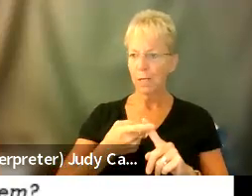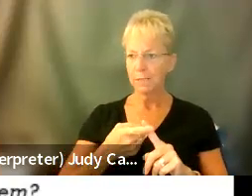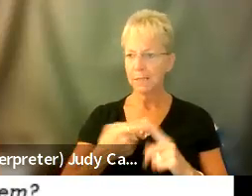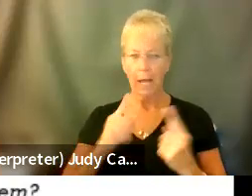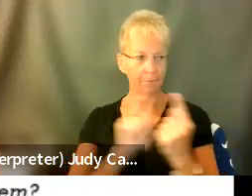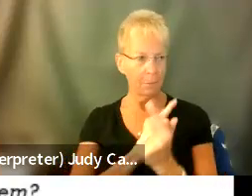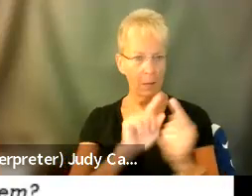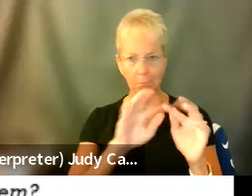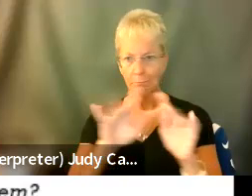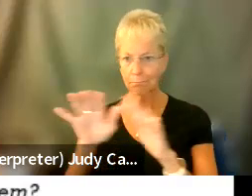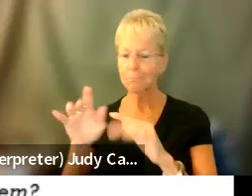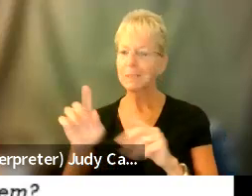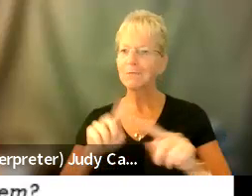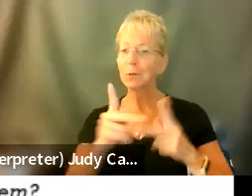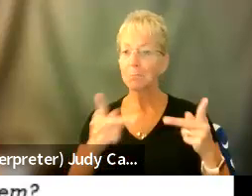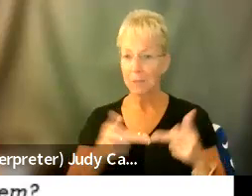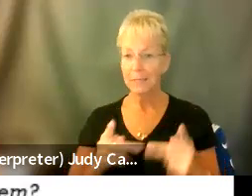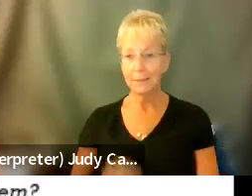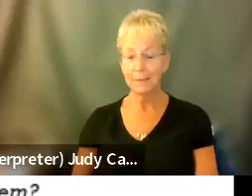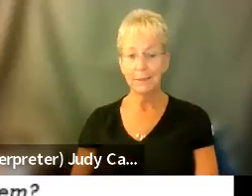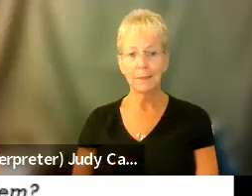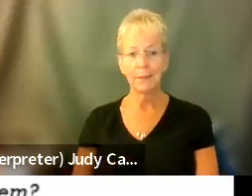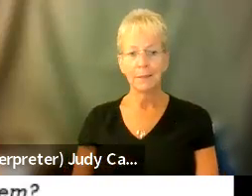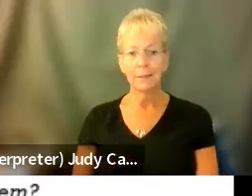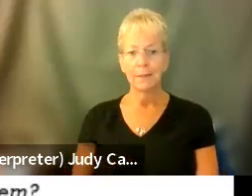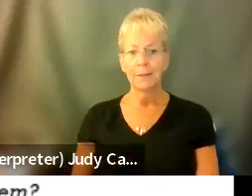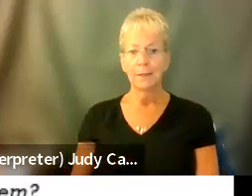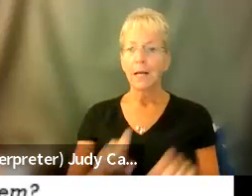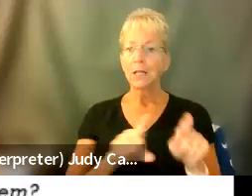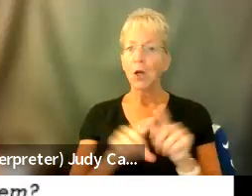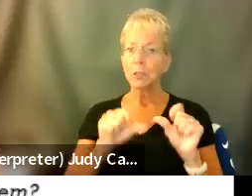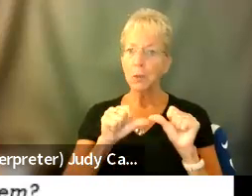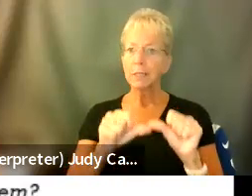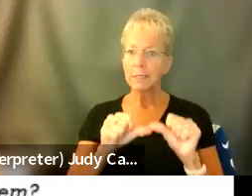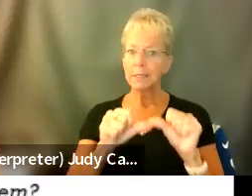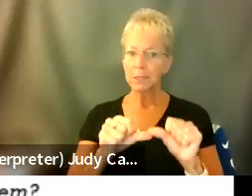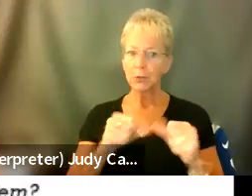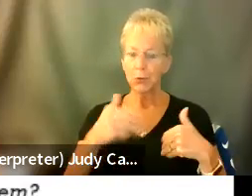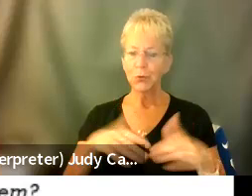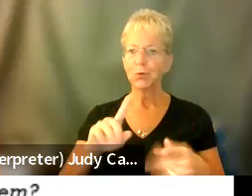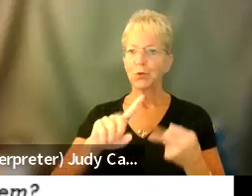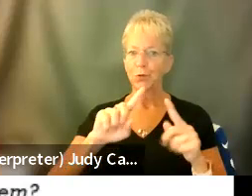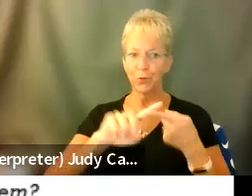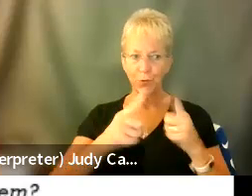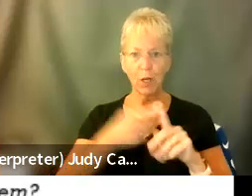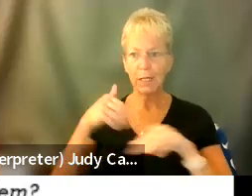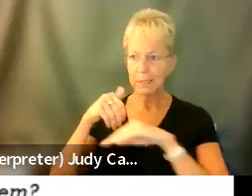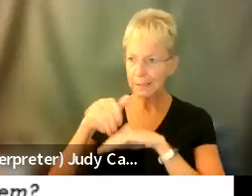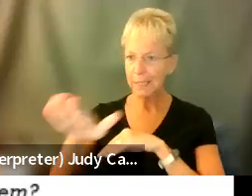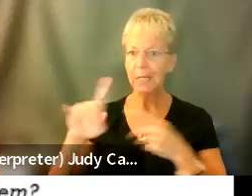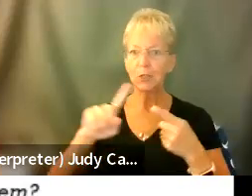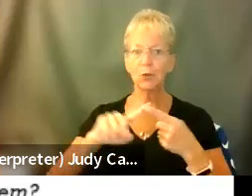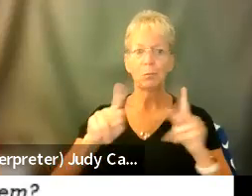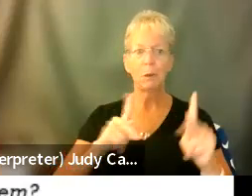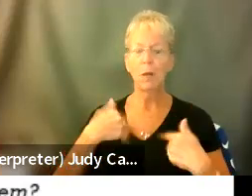online and other places through there. And I also continue to send friends and people